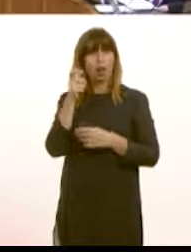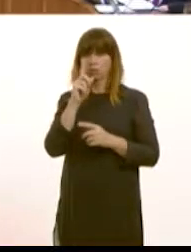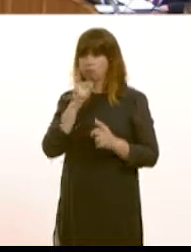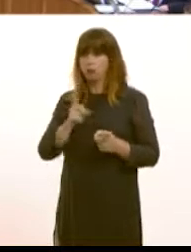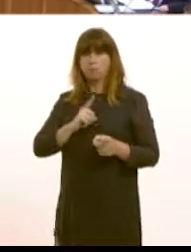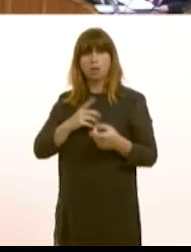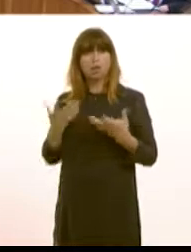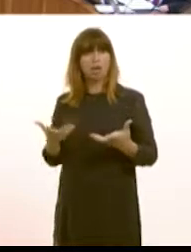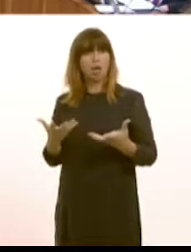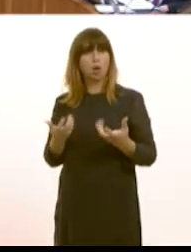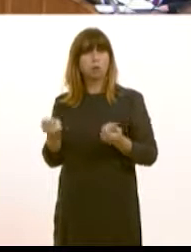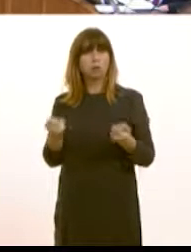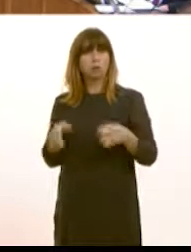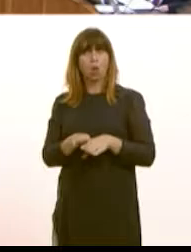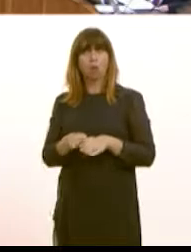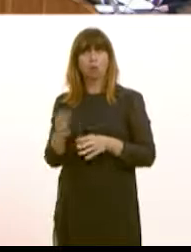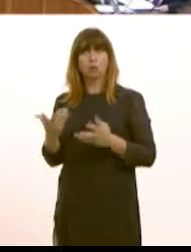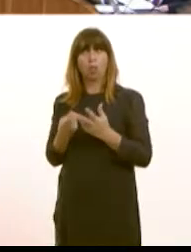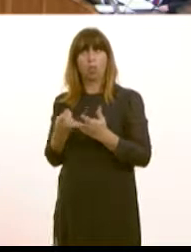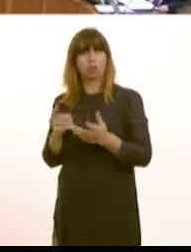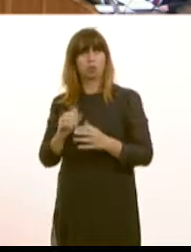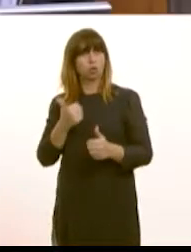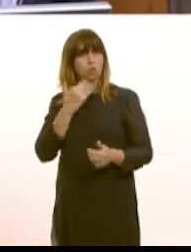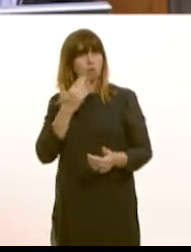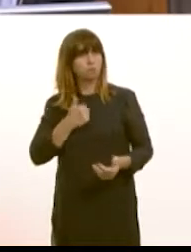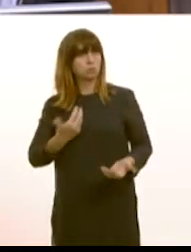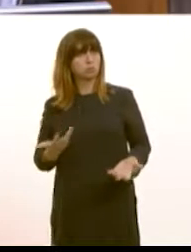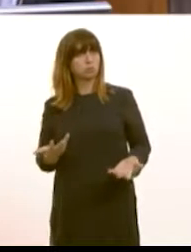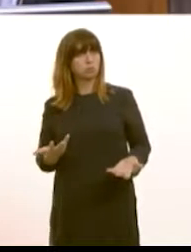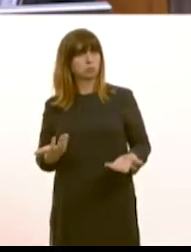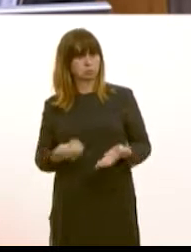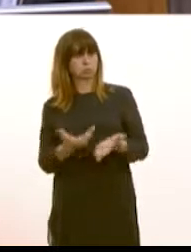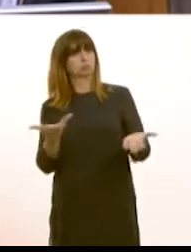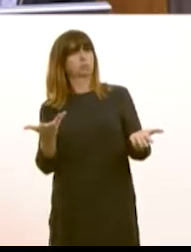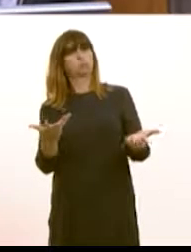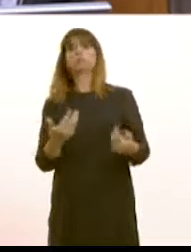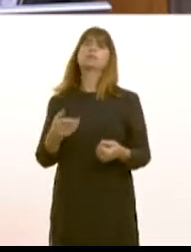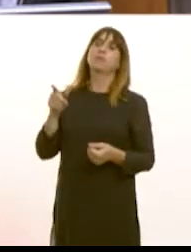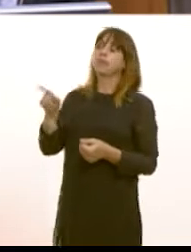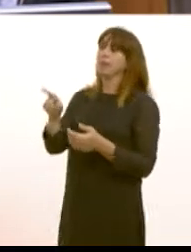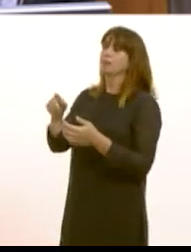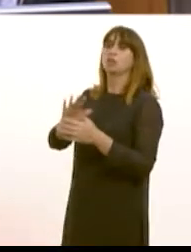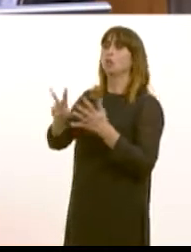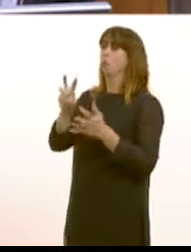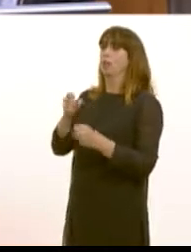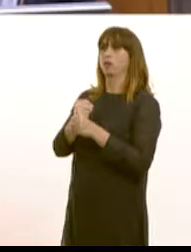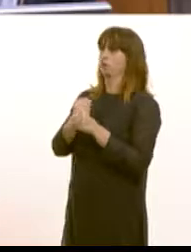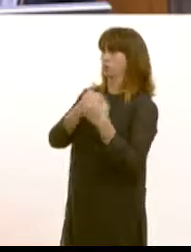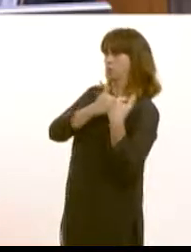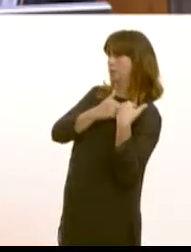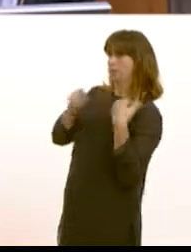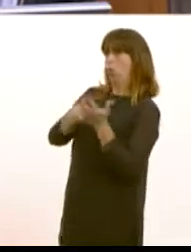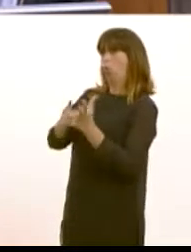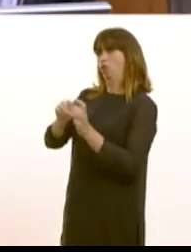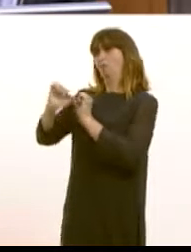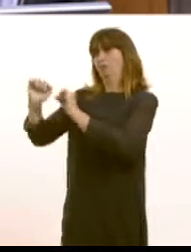those services lost that isn't good enough is it that is the responsibility of local authorities not the Welsh government but on a broader